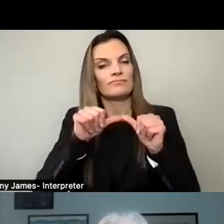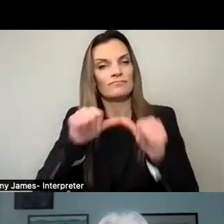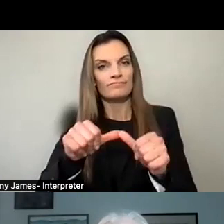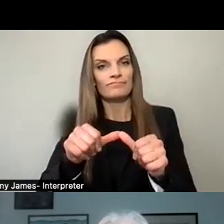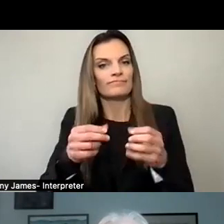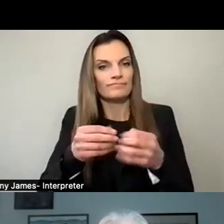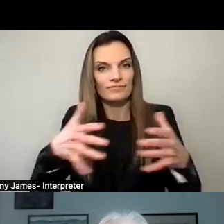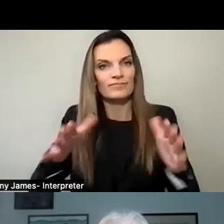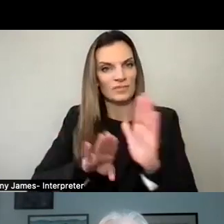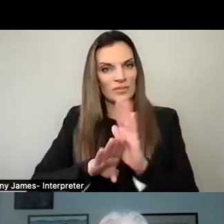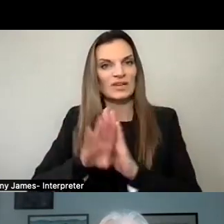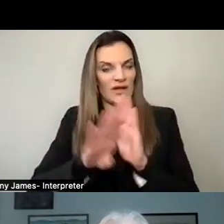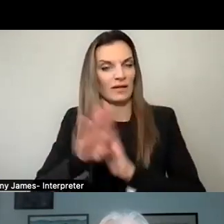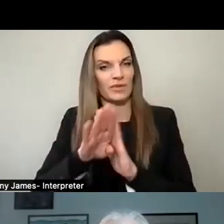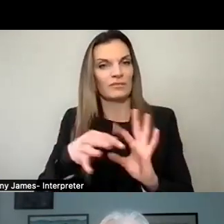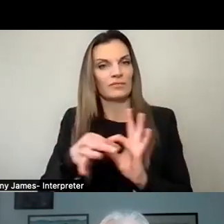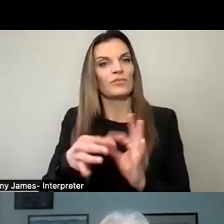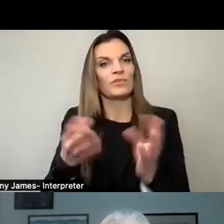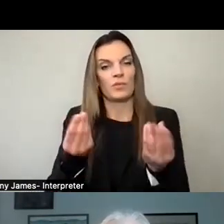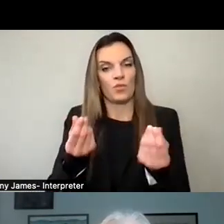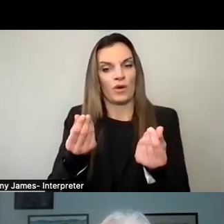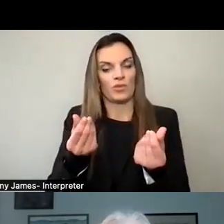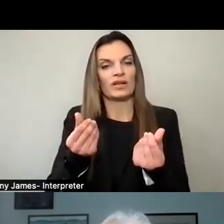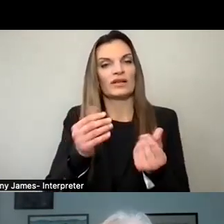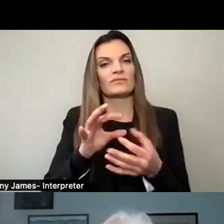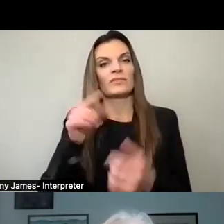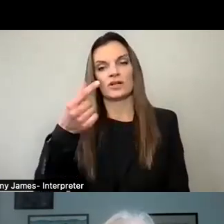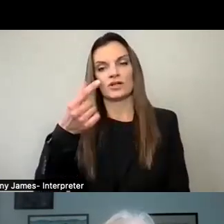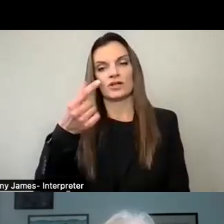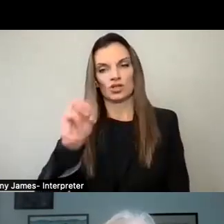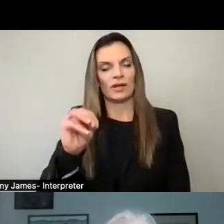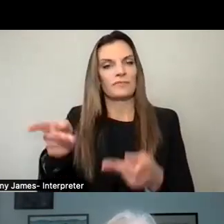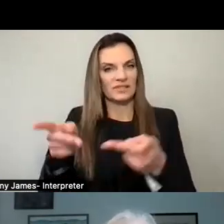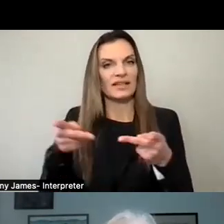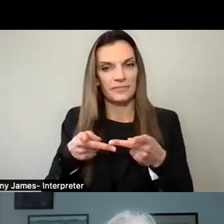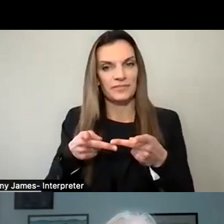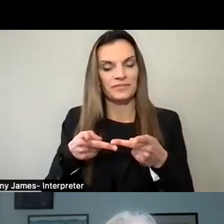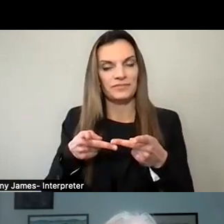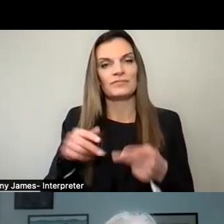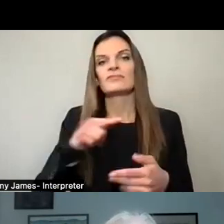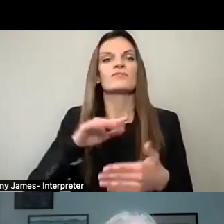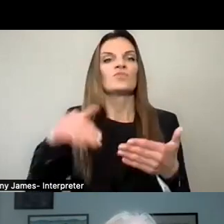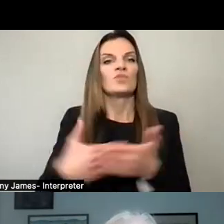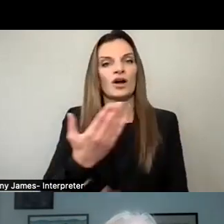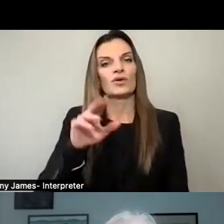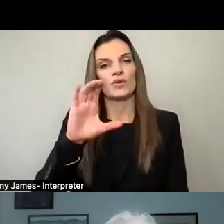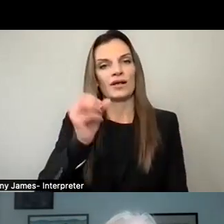has chosen to do on the property that we gained as part of the GM site. And that is our new common.